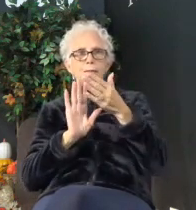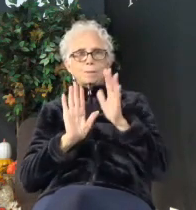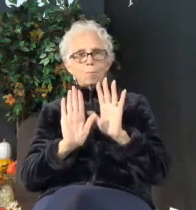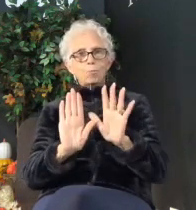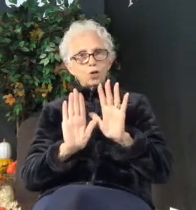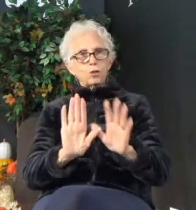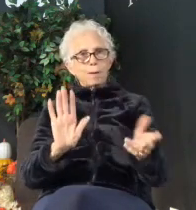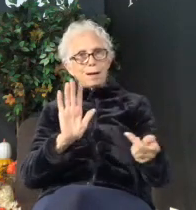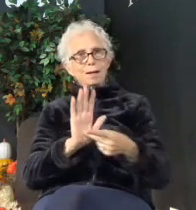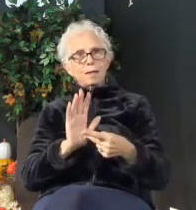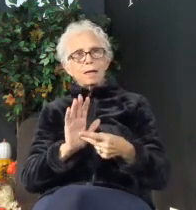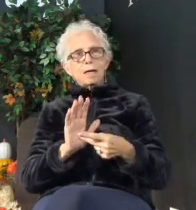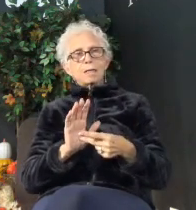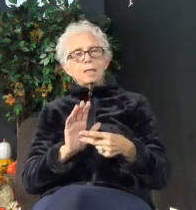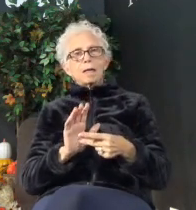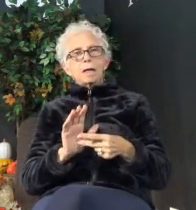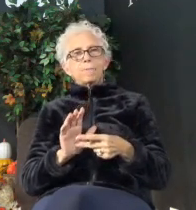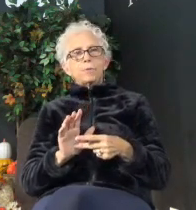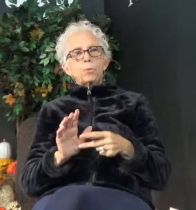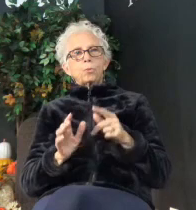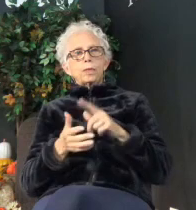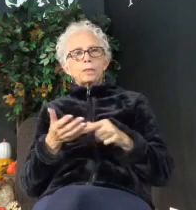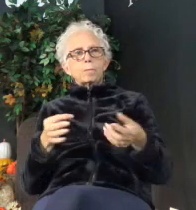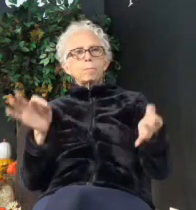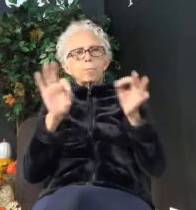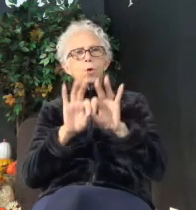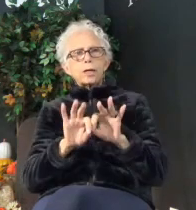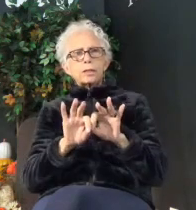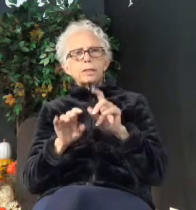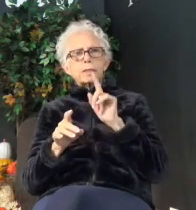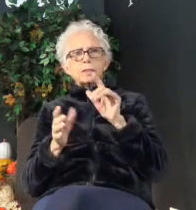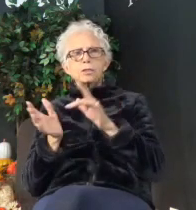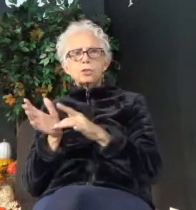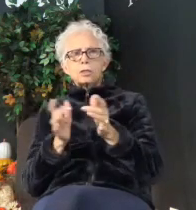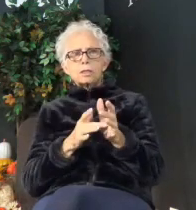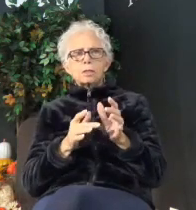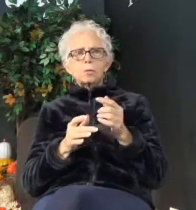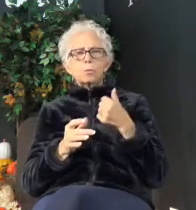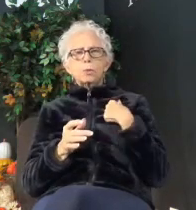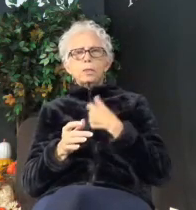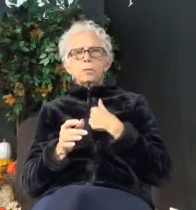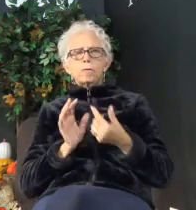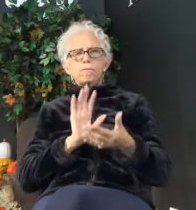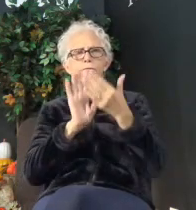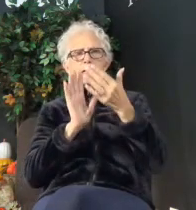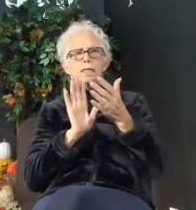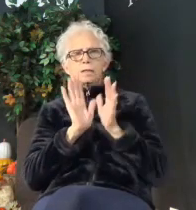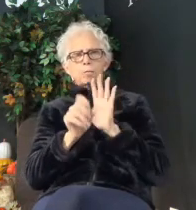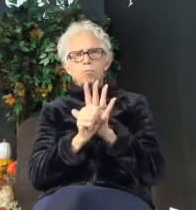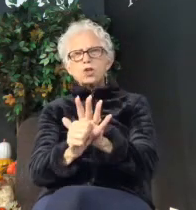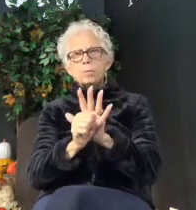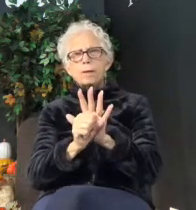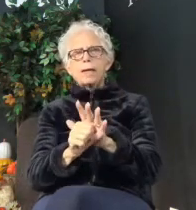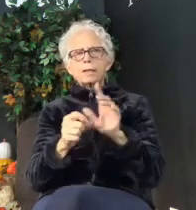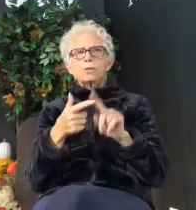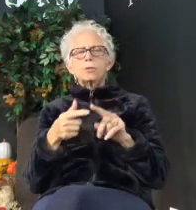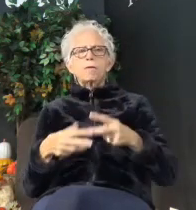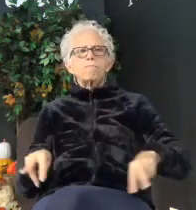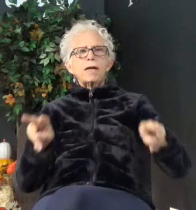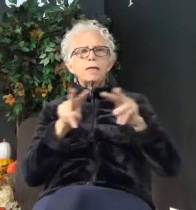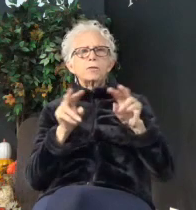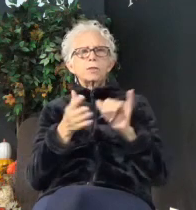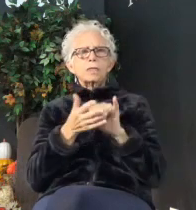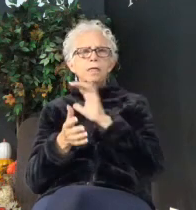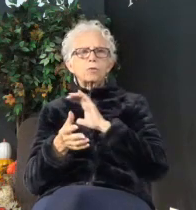Our standard is Christ. We're going to face pushback. We're going to face pushback to the values that Christ